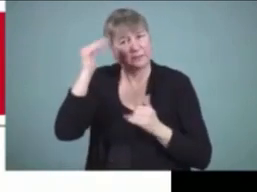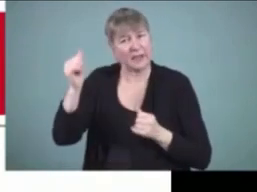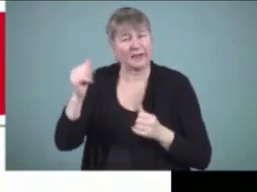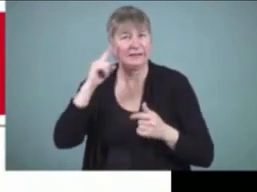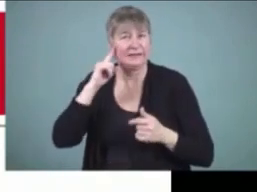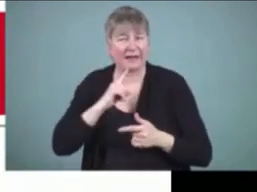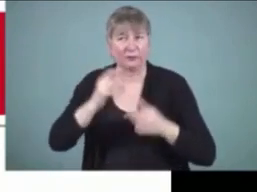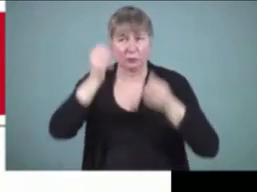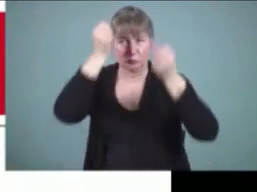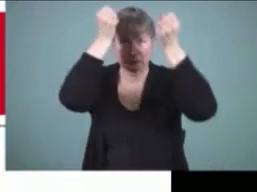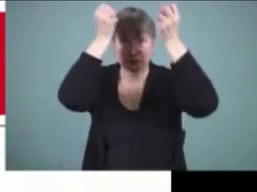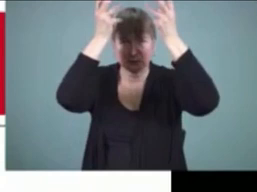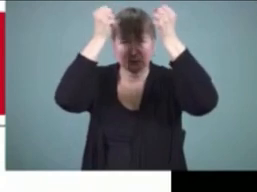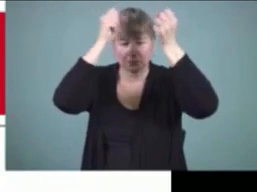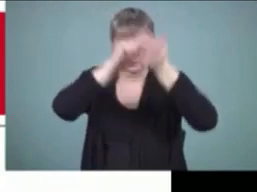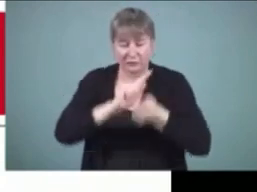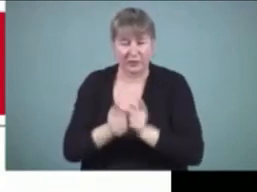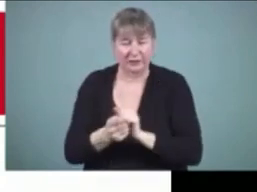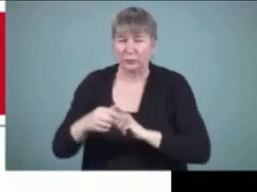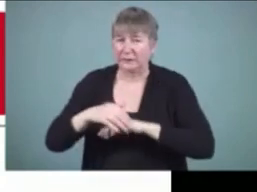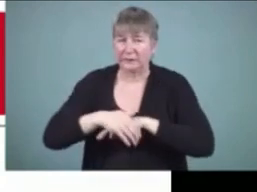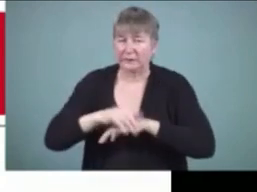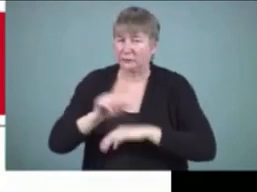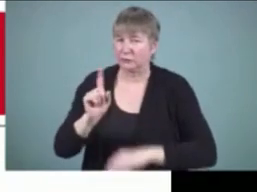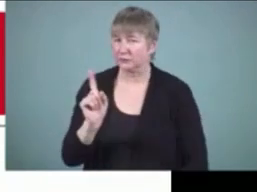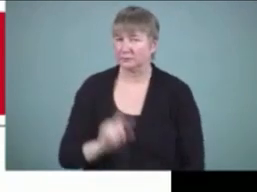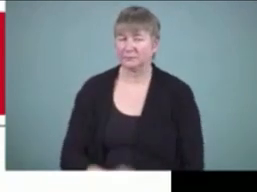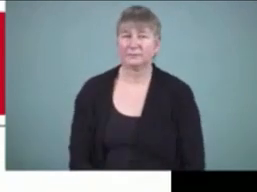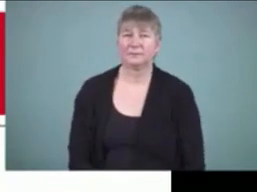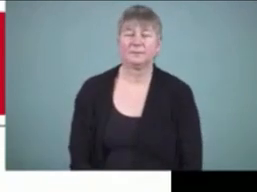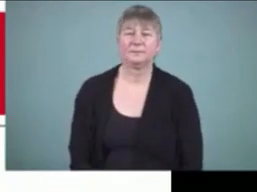deaf to be able to do it next slide